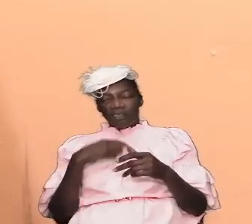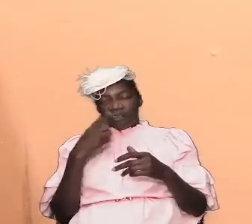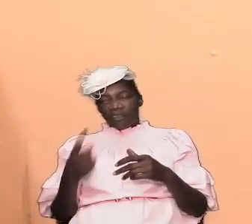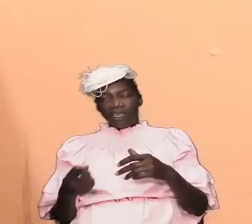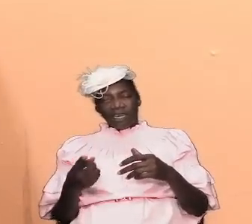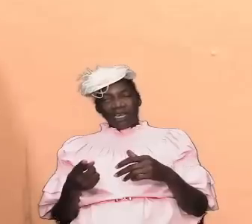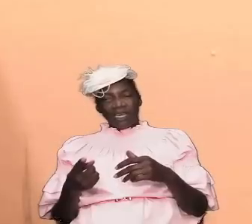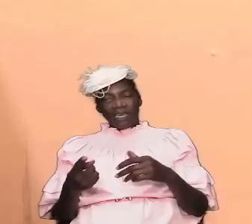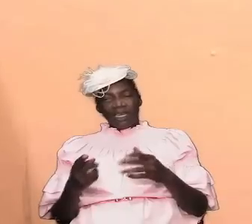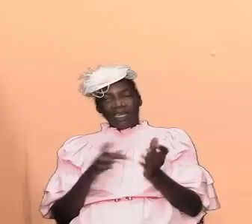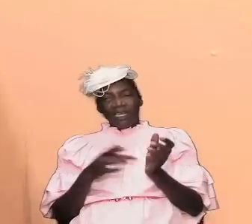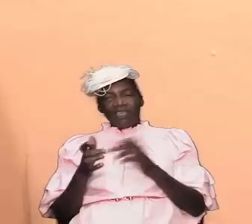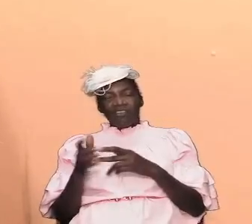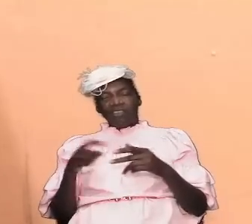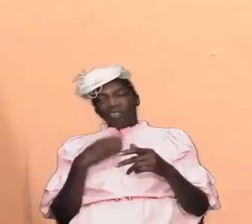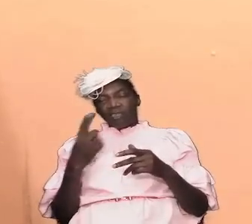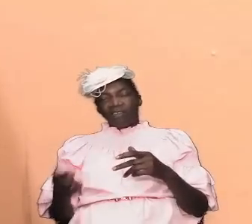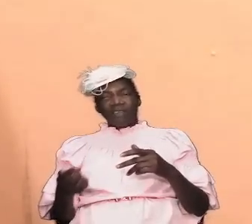he said